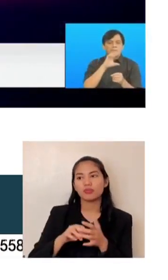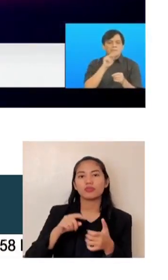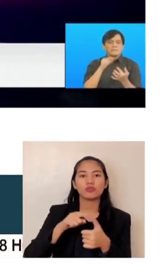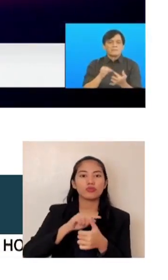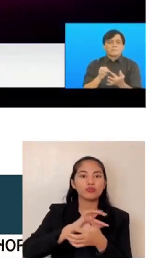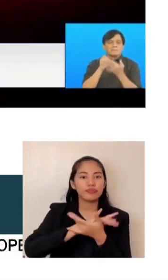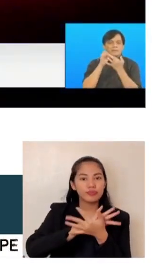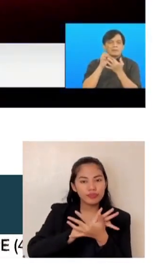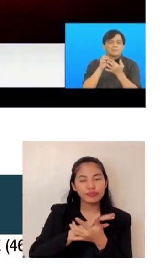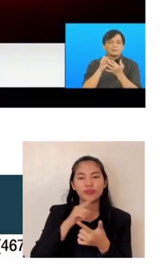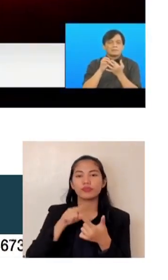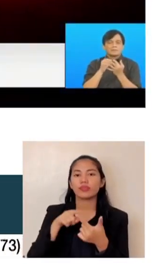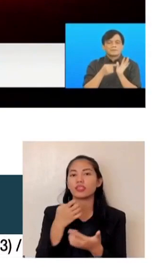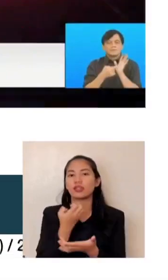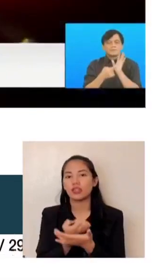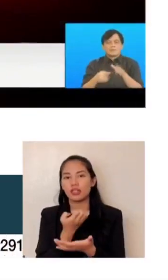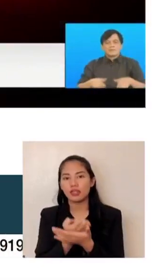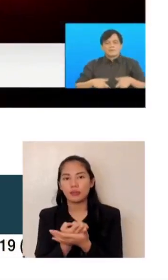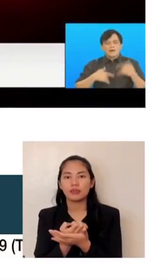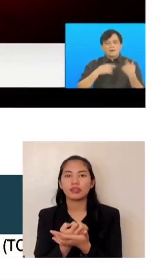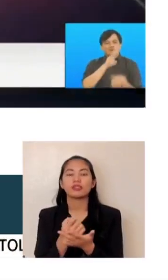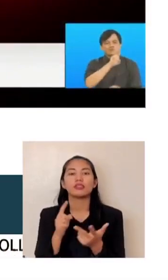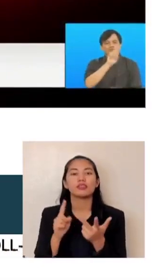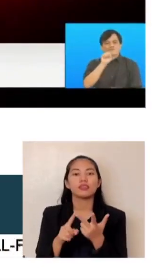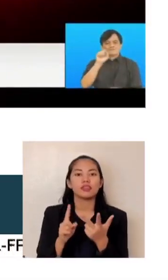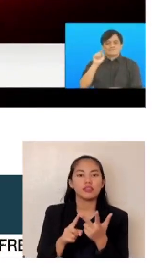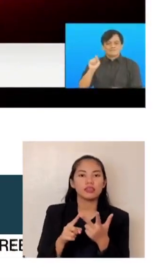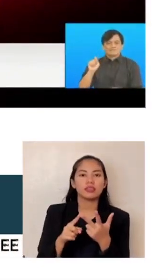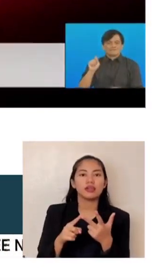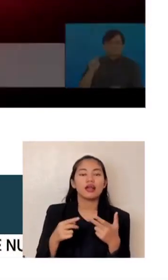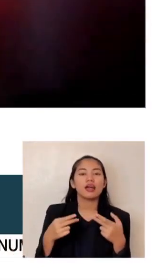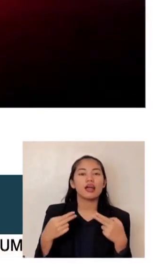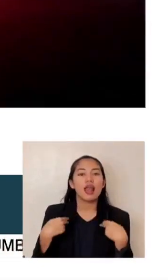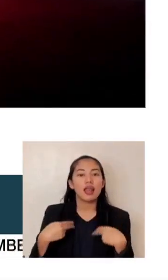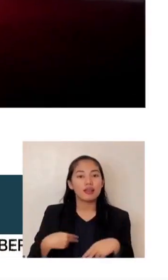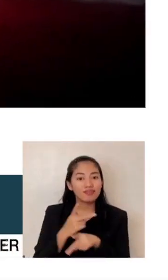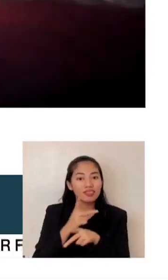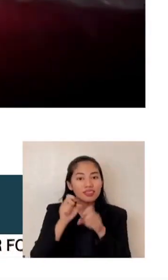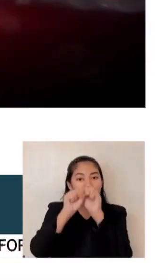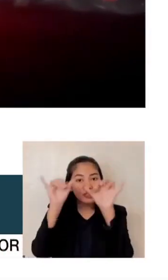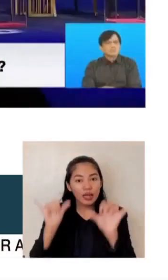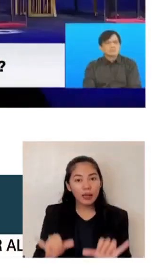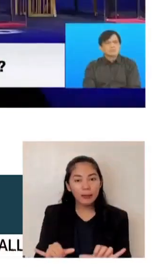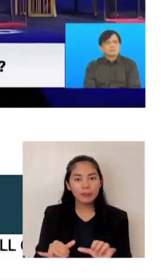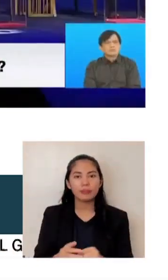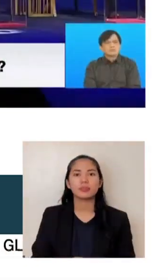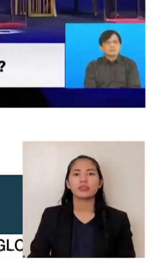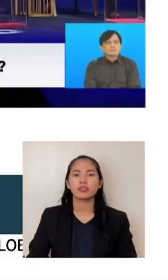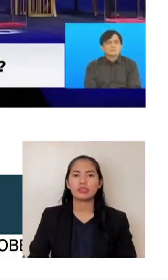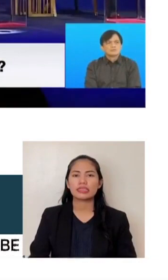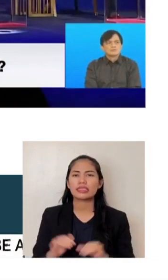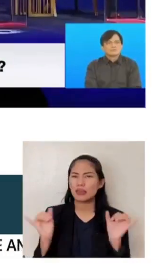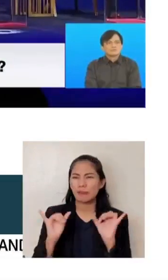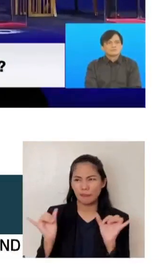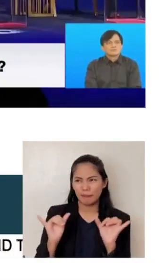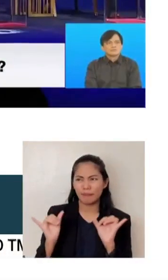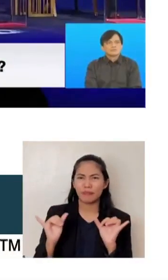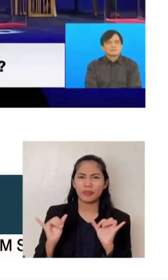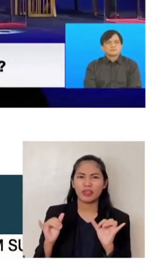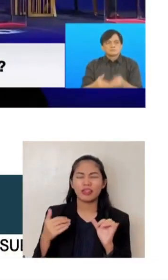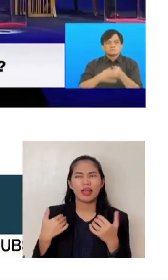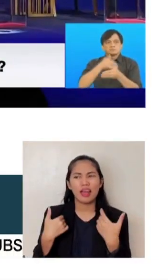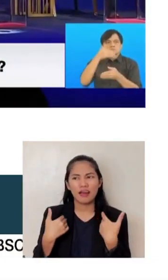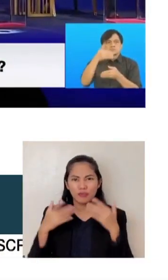the economic recovery, the health care, the same, and spent a whole big of time on